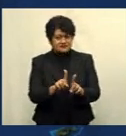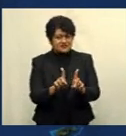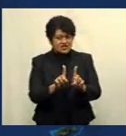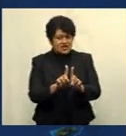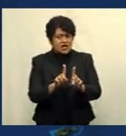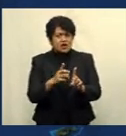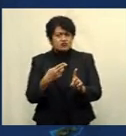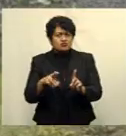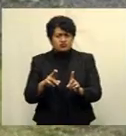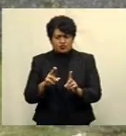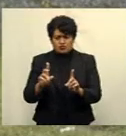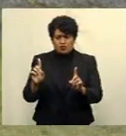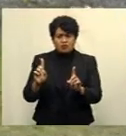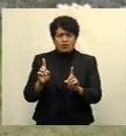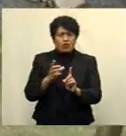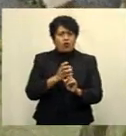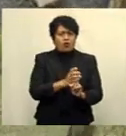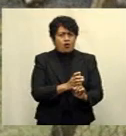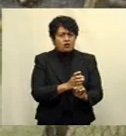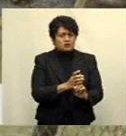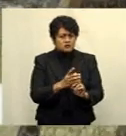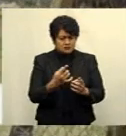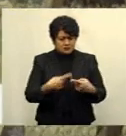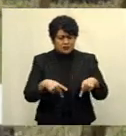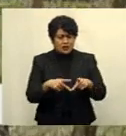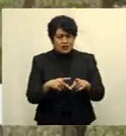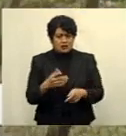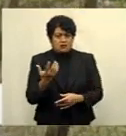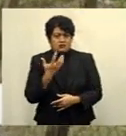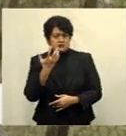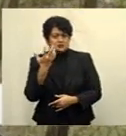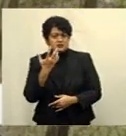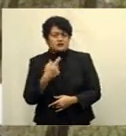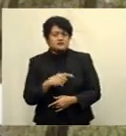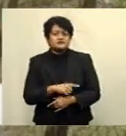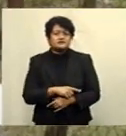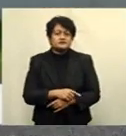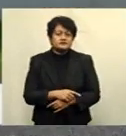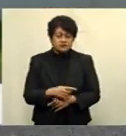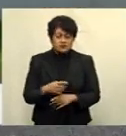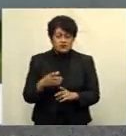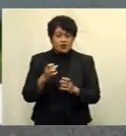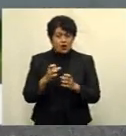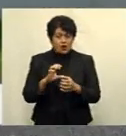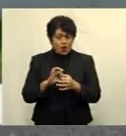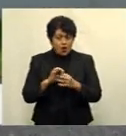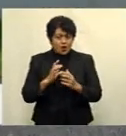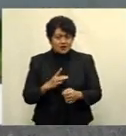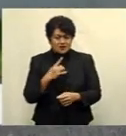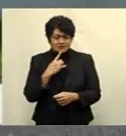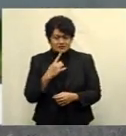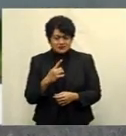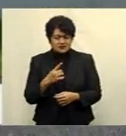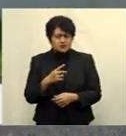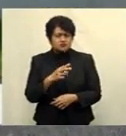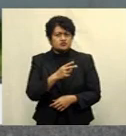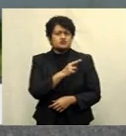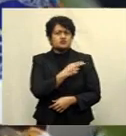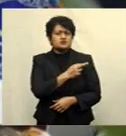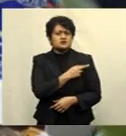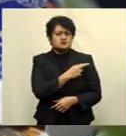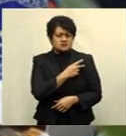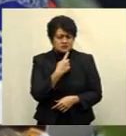about their lives. The owner of Blue West Villas in Maui Bay says security in the quarantine premises has been